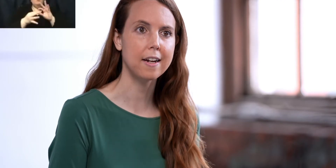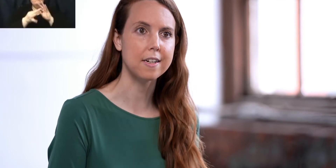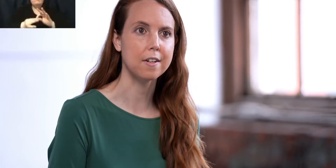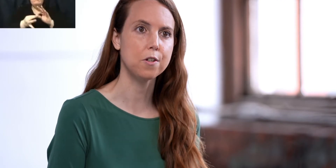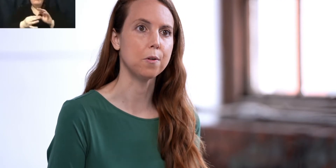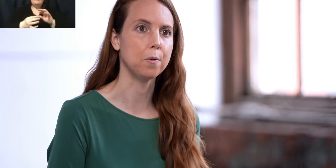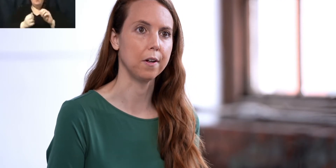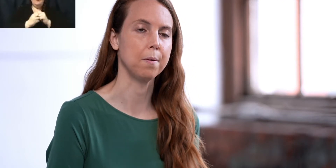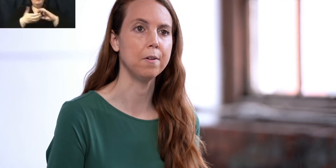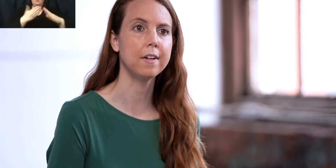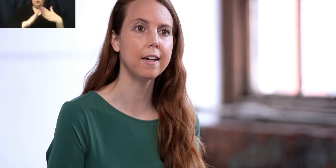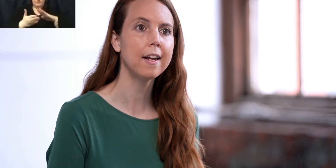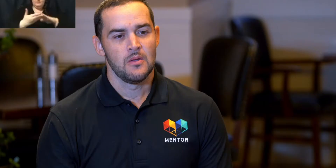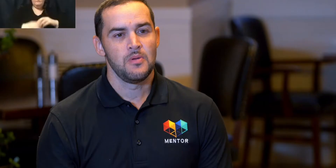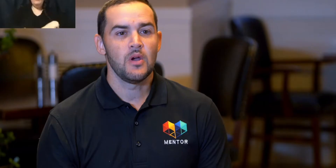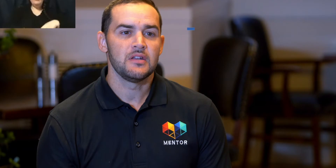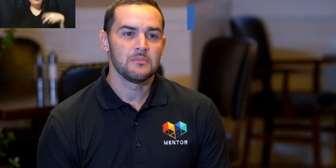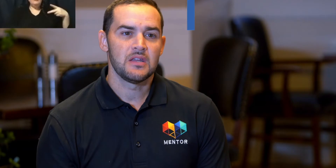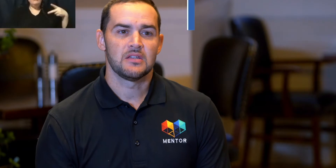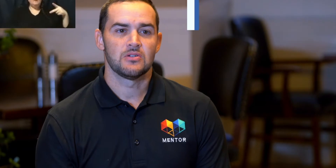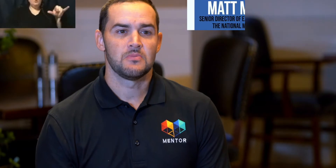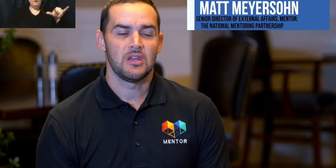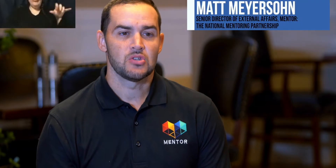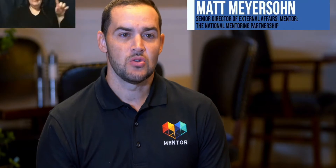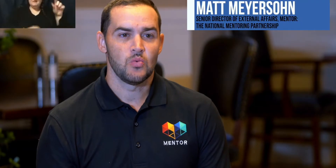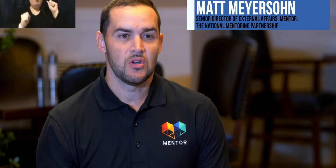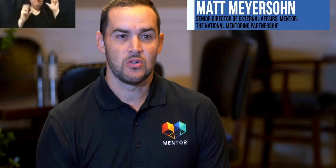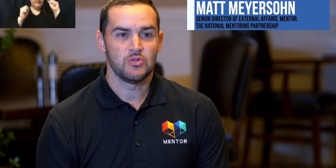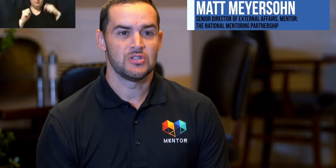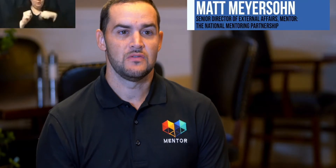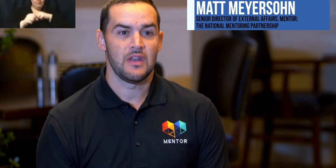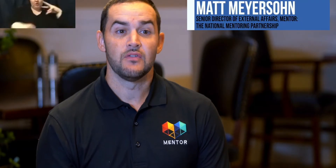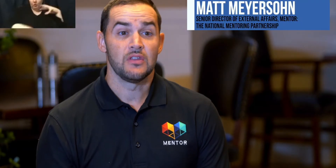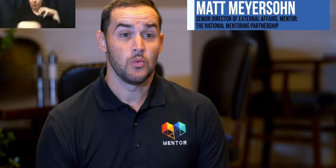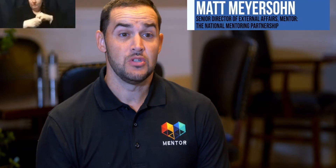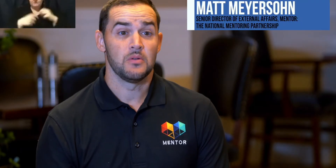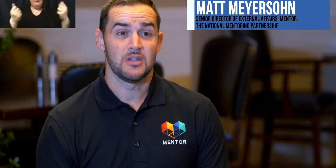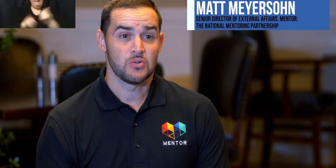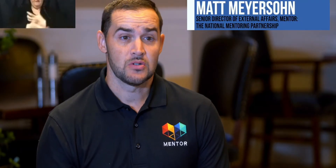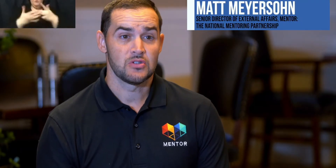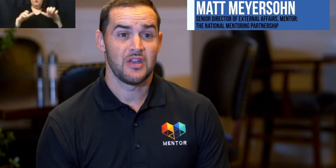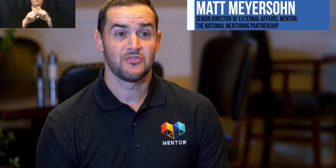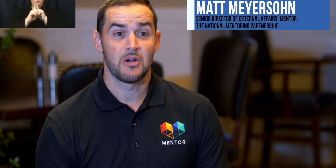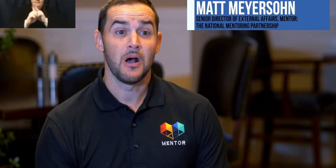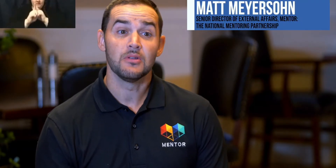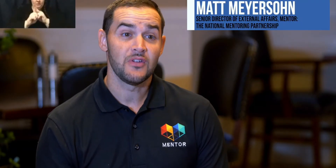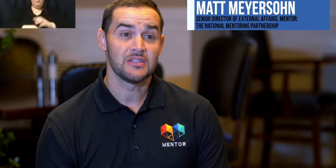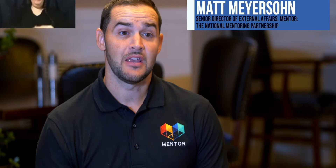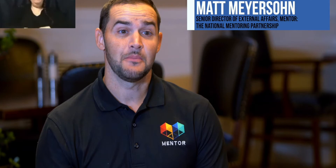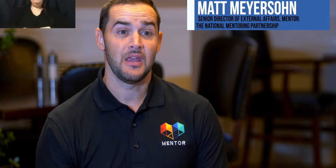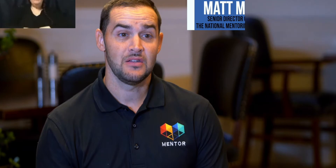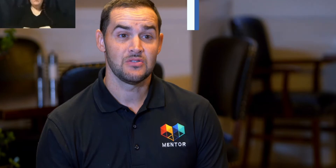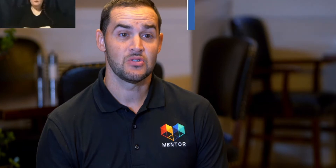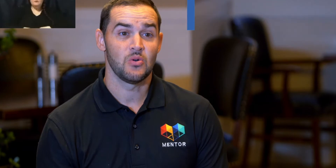connected to the community. PYD is amazing in terms of making sure that we are inclusive in everything that we do at Mentor. So that's from our public